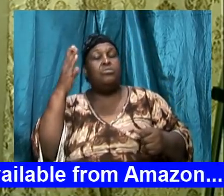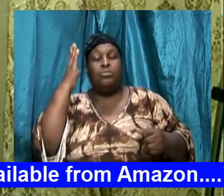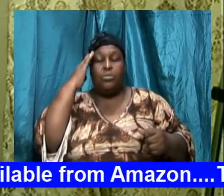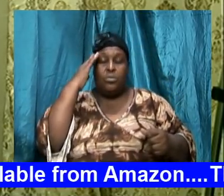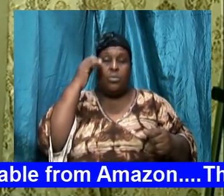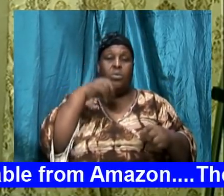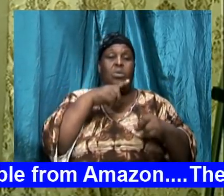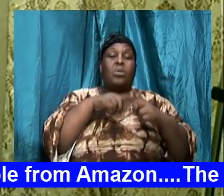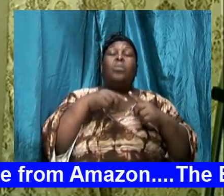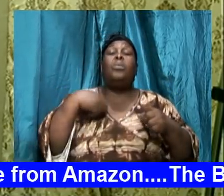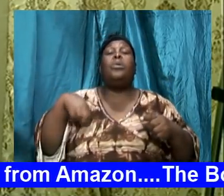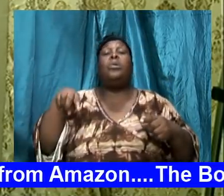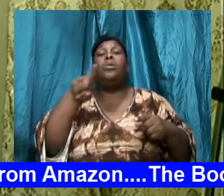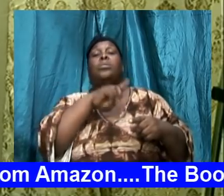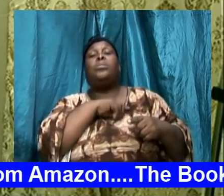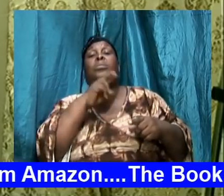are